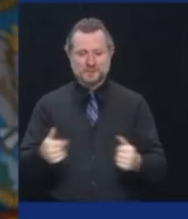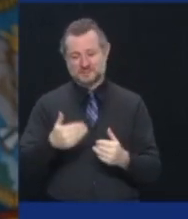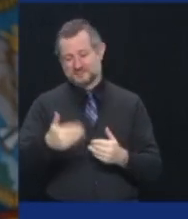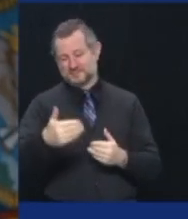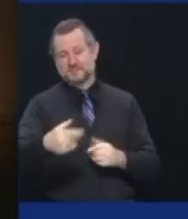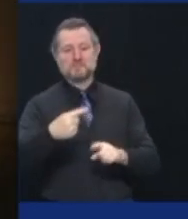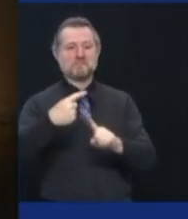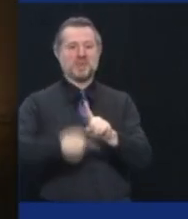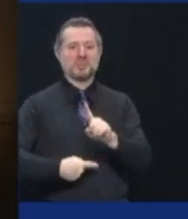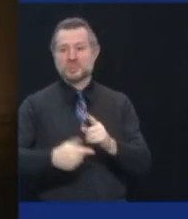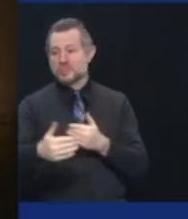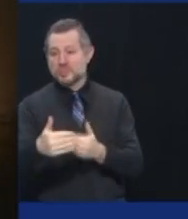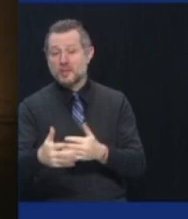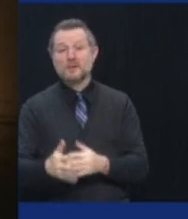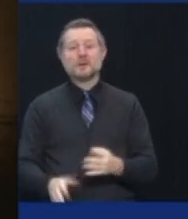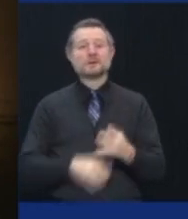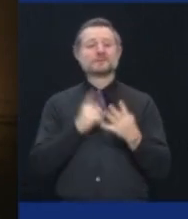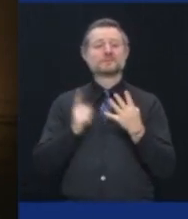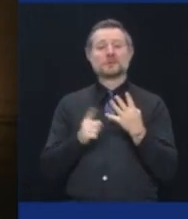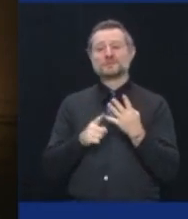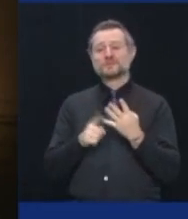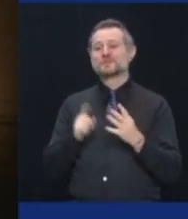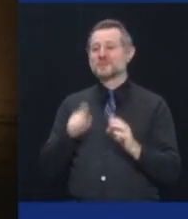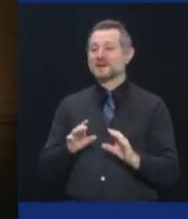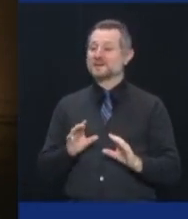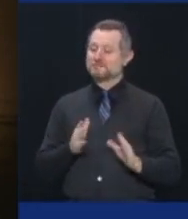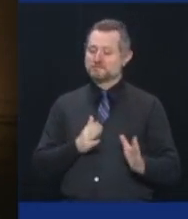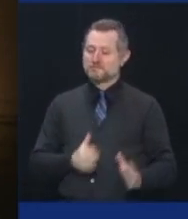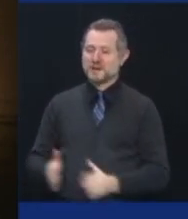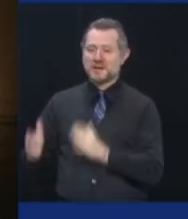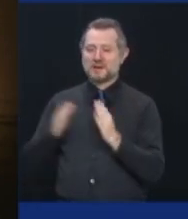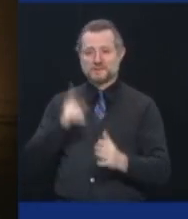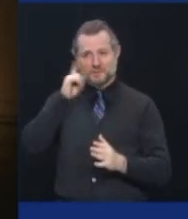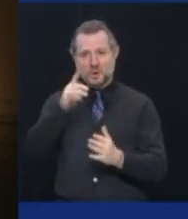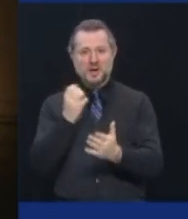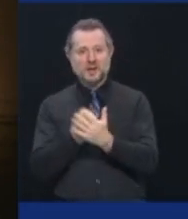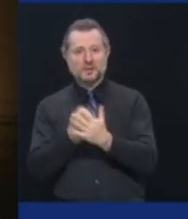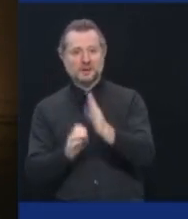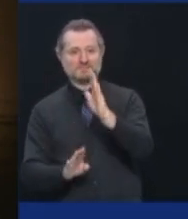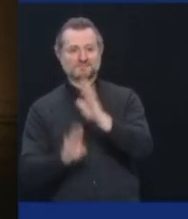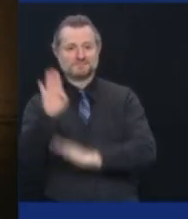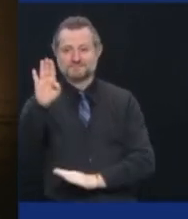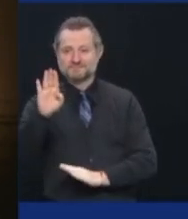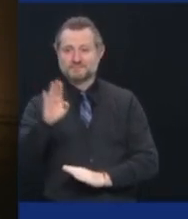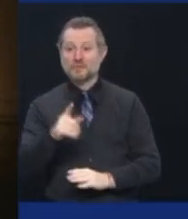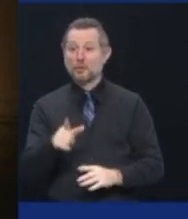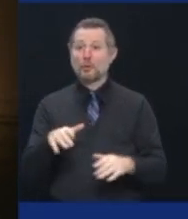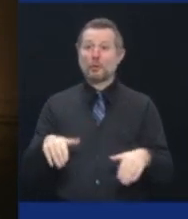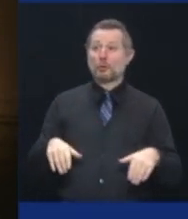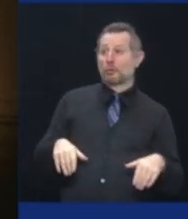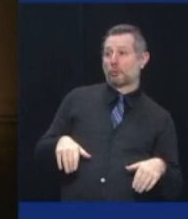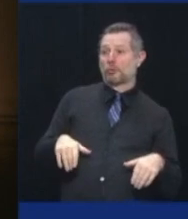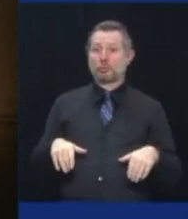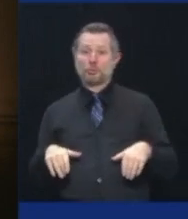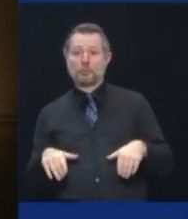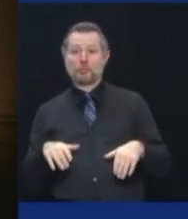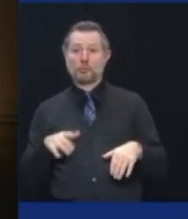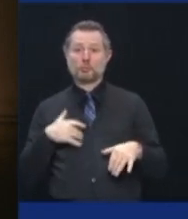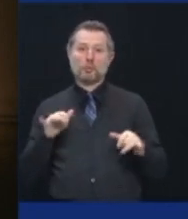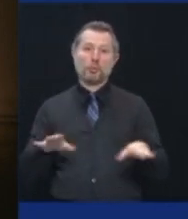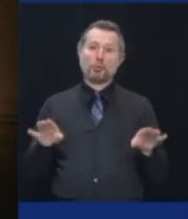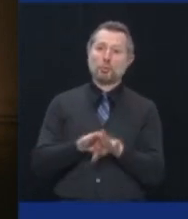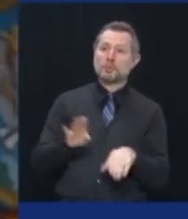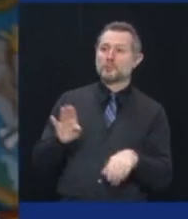Fourth, we must plan our economic resurgence. We simply cannot stay closed until the